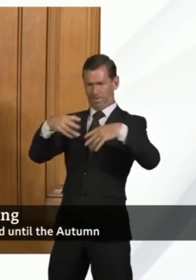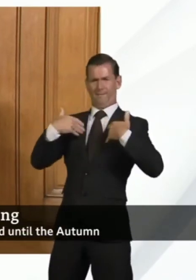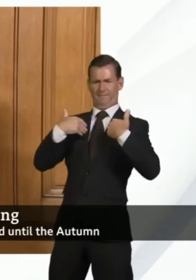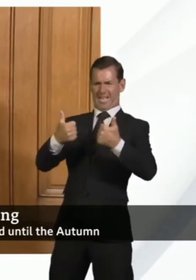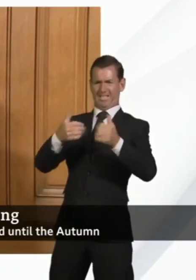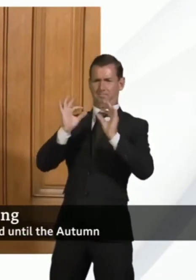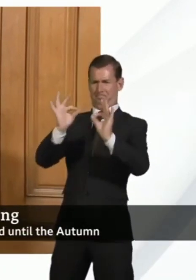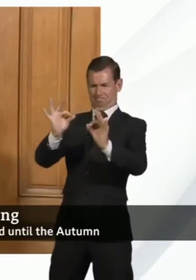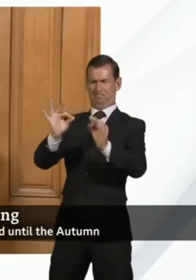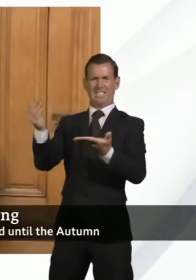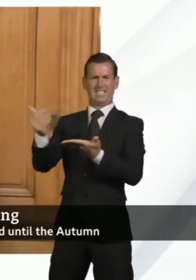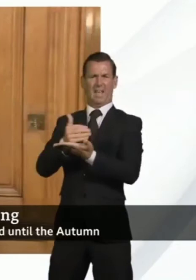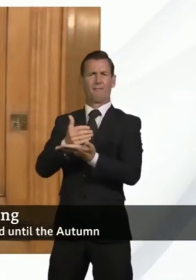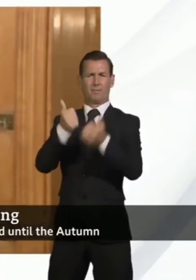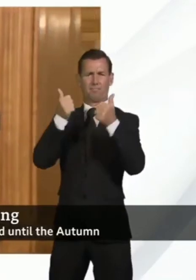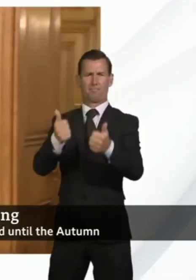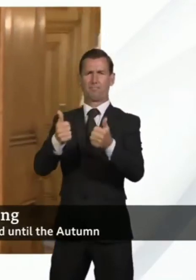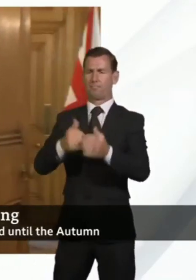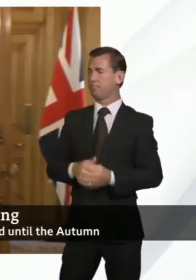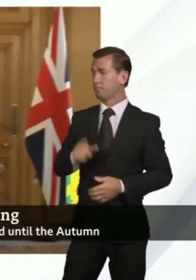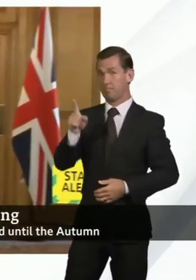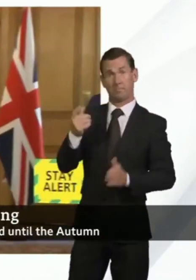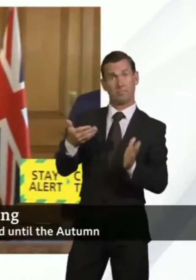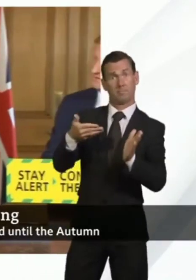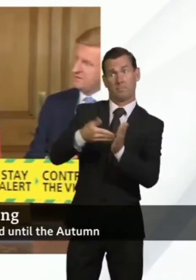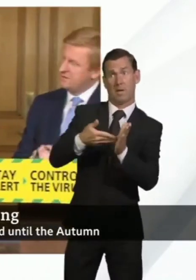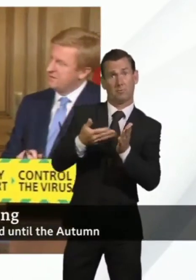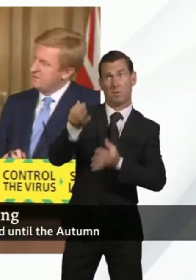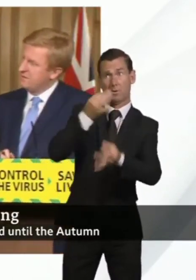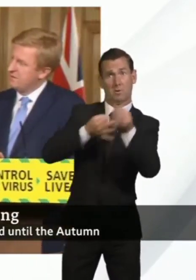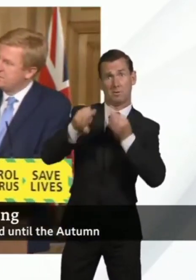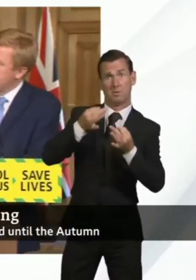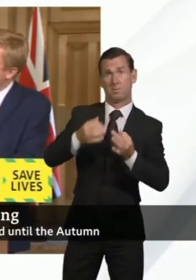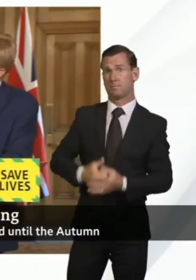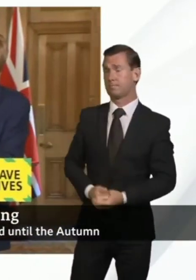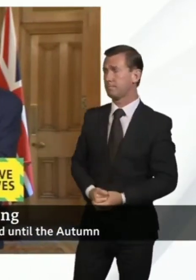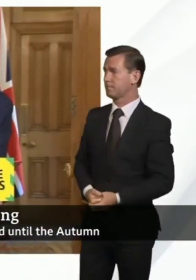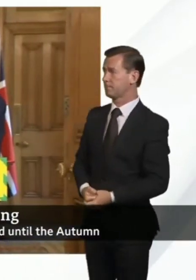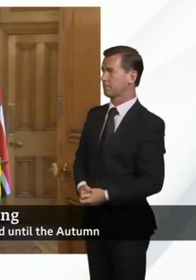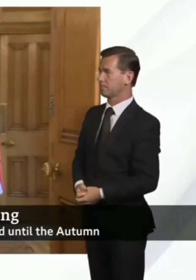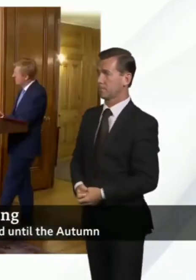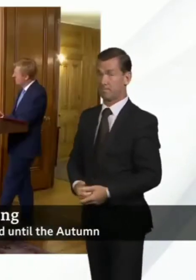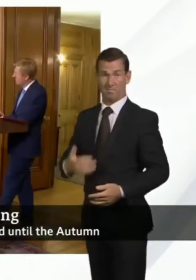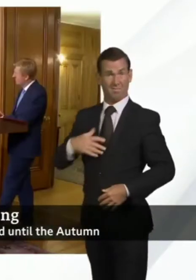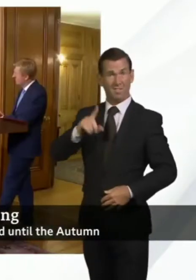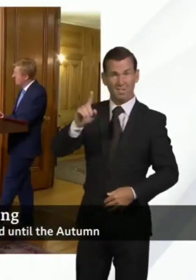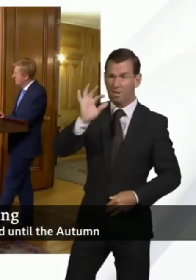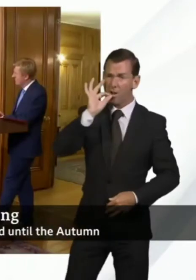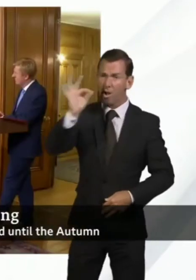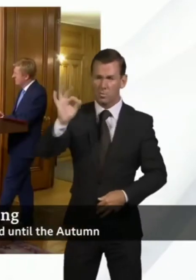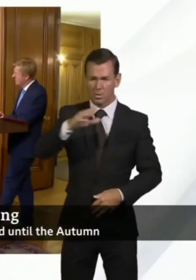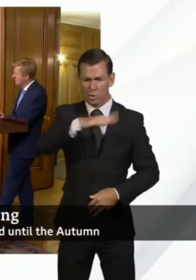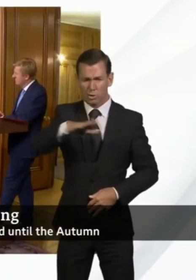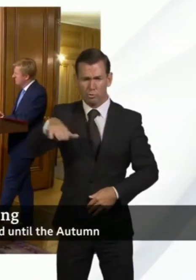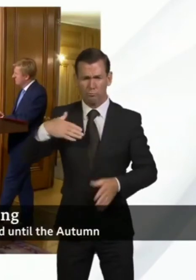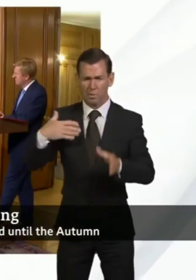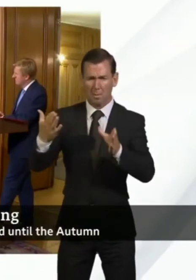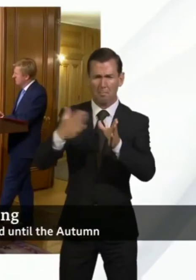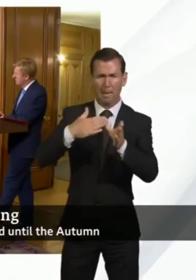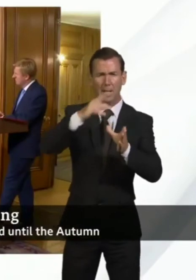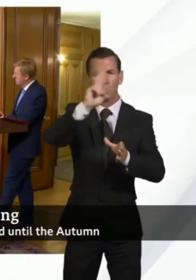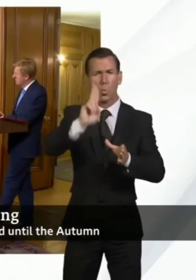Robert, any follow-ups you want to ask? Well, yes, just on the return of children to schools and non-essential stores,